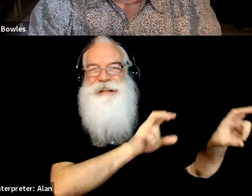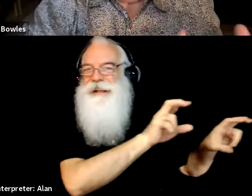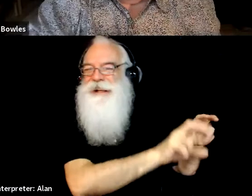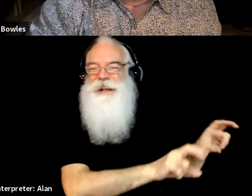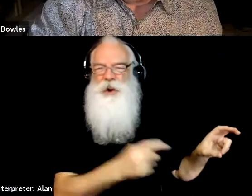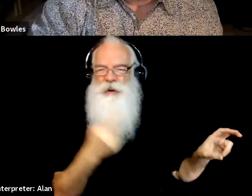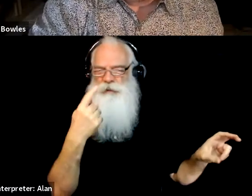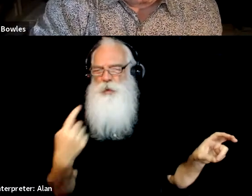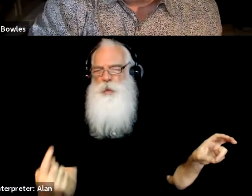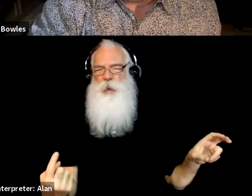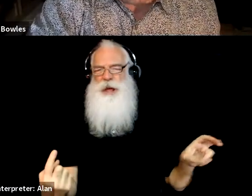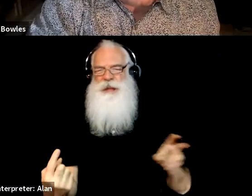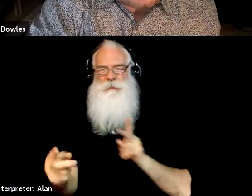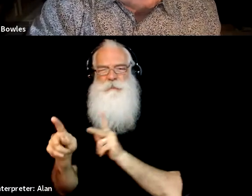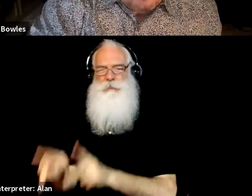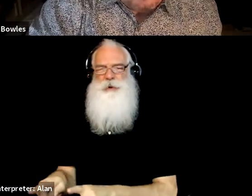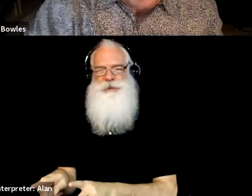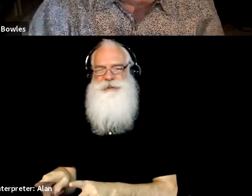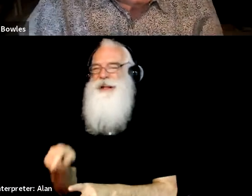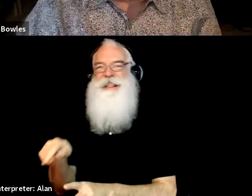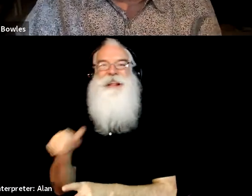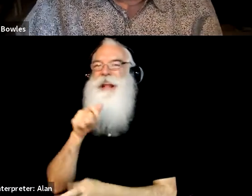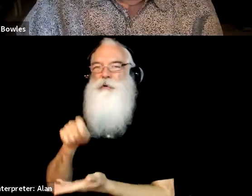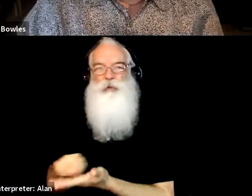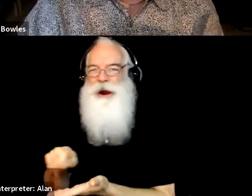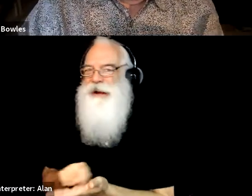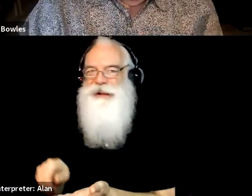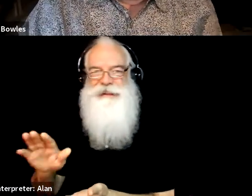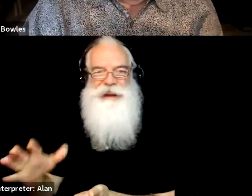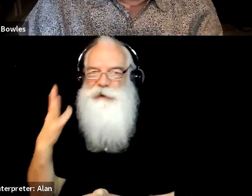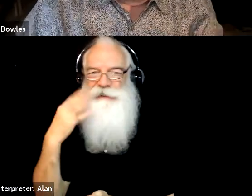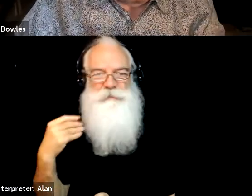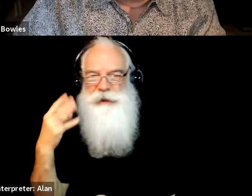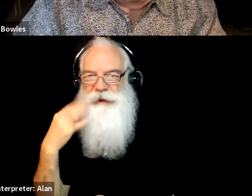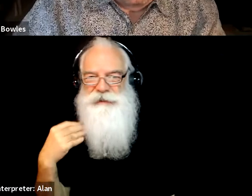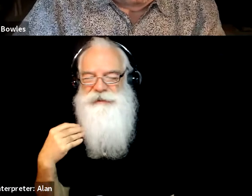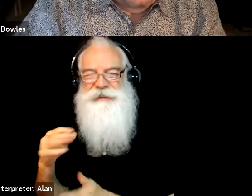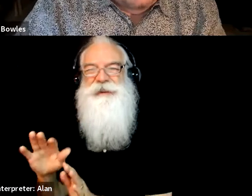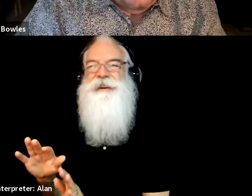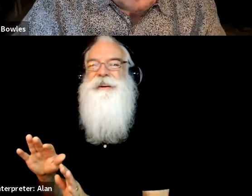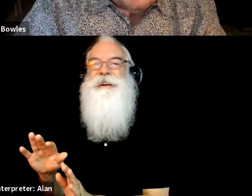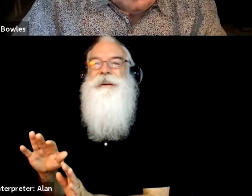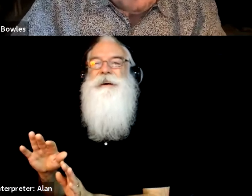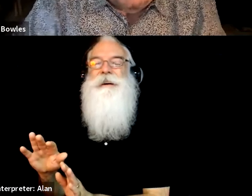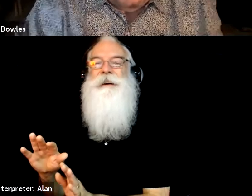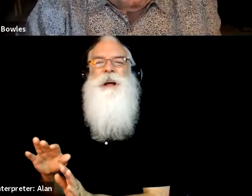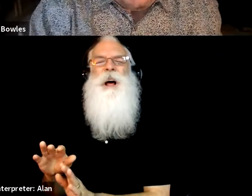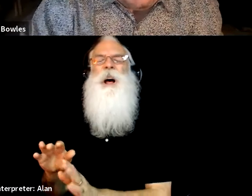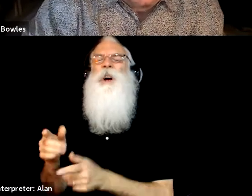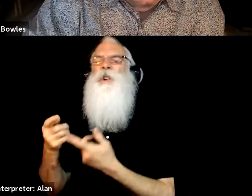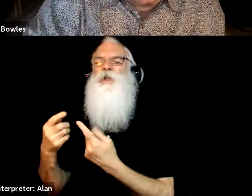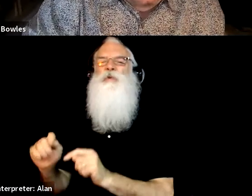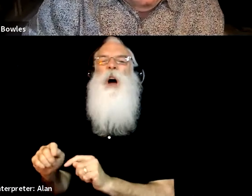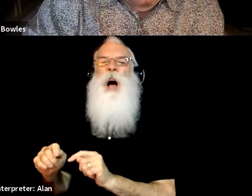outside of their lane, um, why not give 50,000 advances, $50,000 advances to